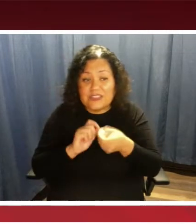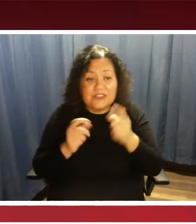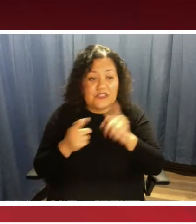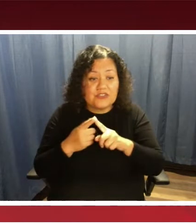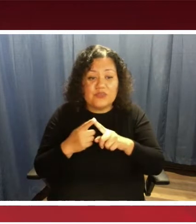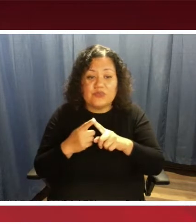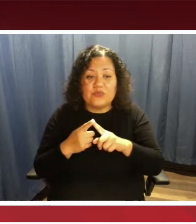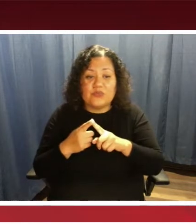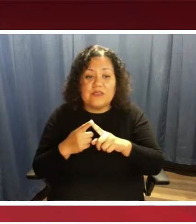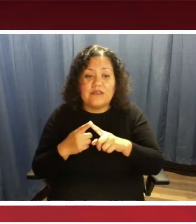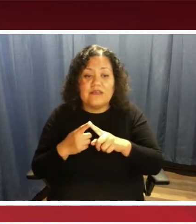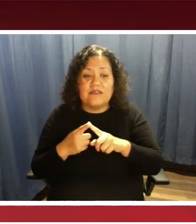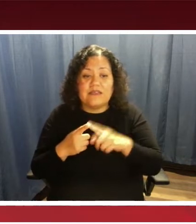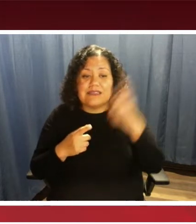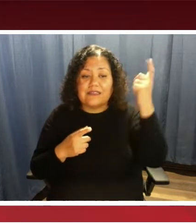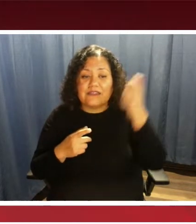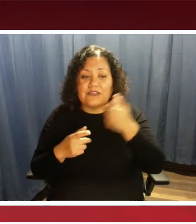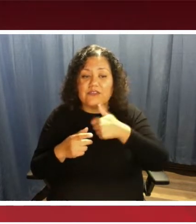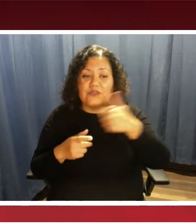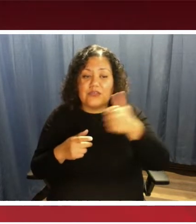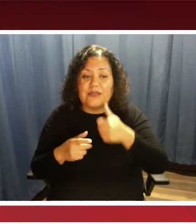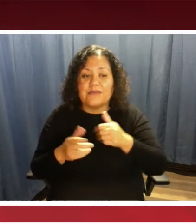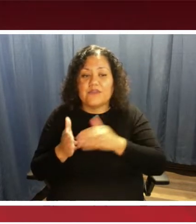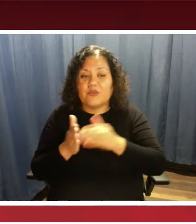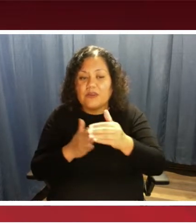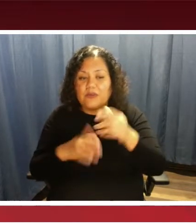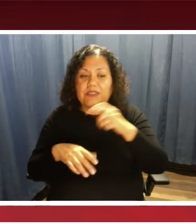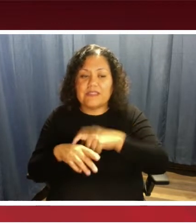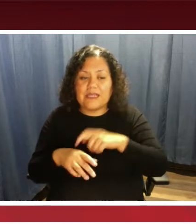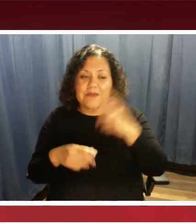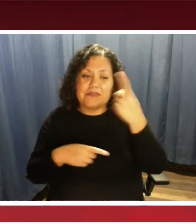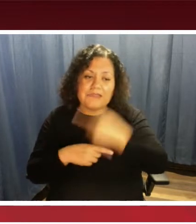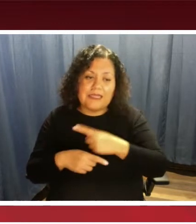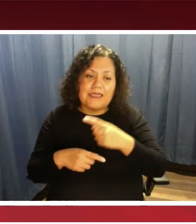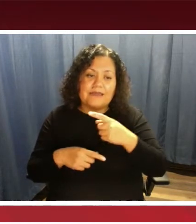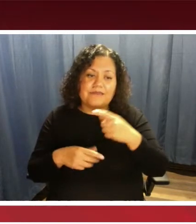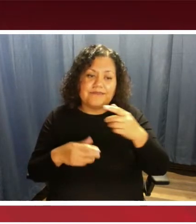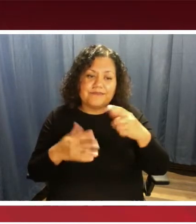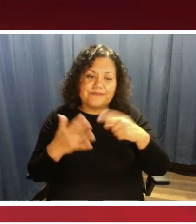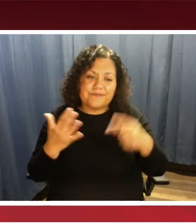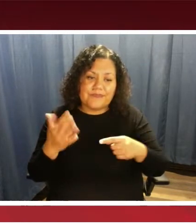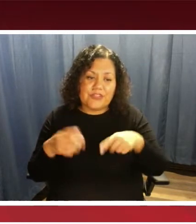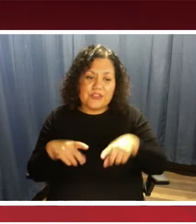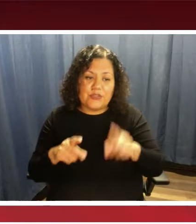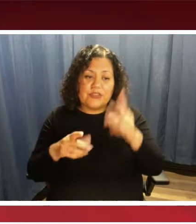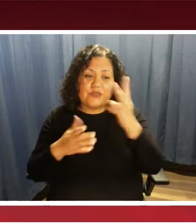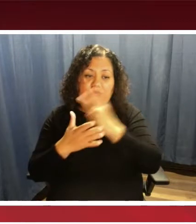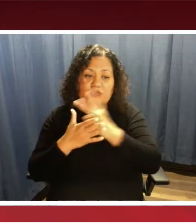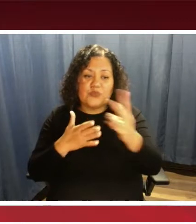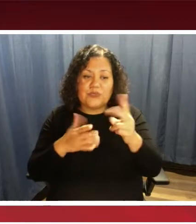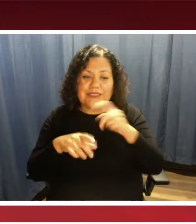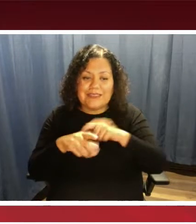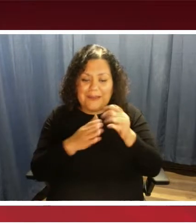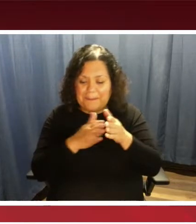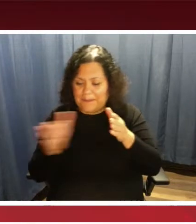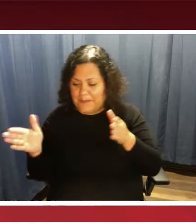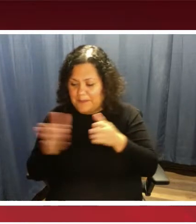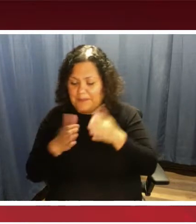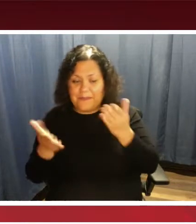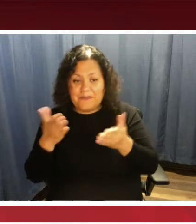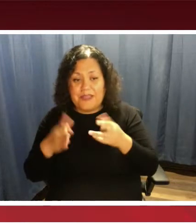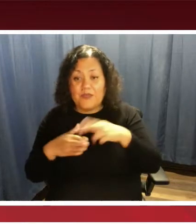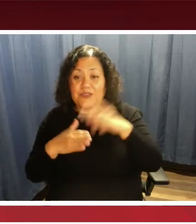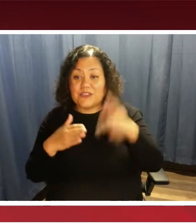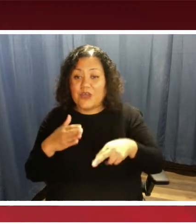trip, the frequency, time, day, etc., during this two-week period may result in delaying the subscription